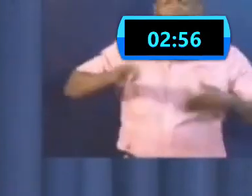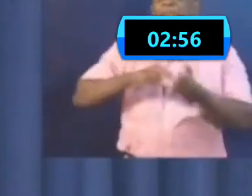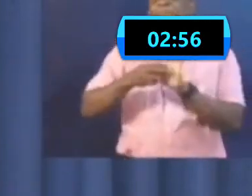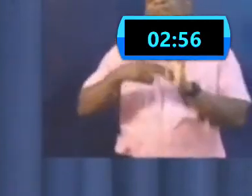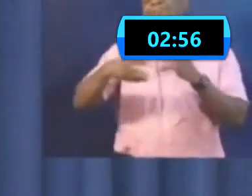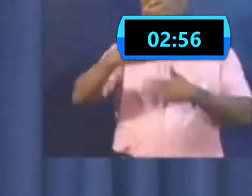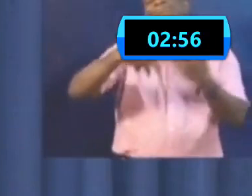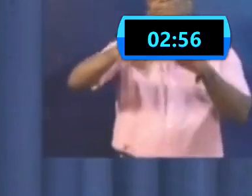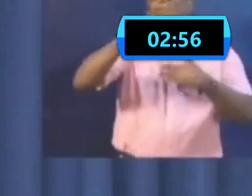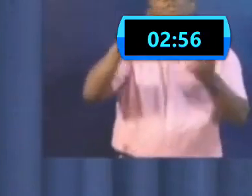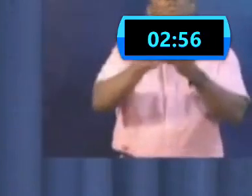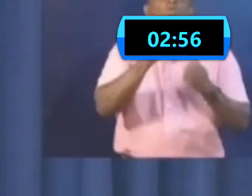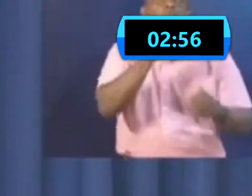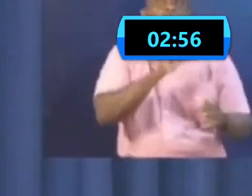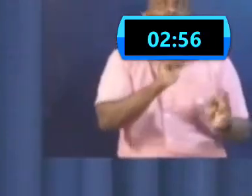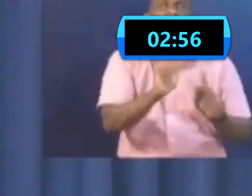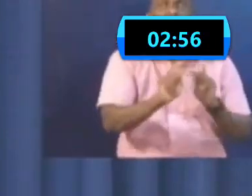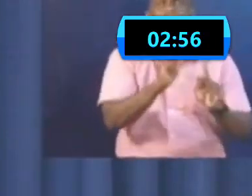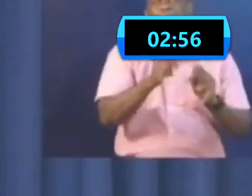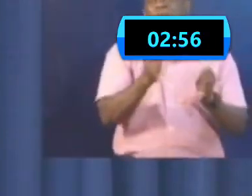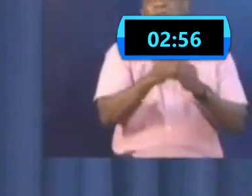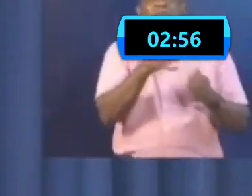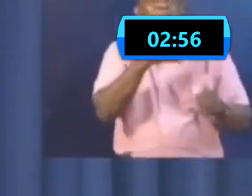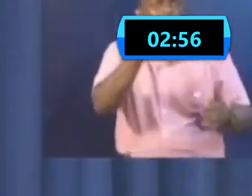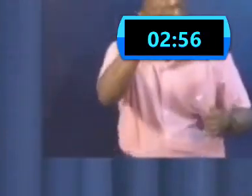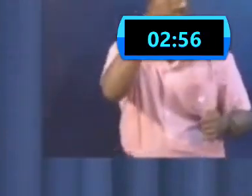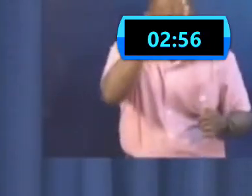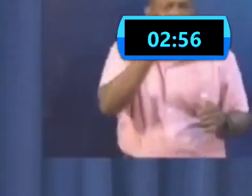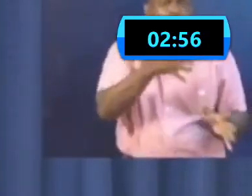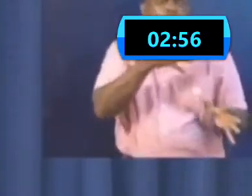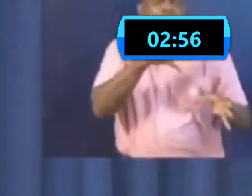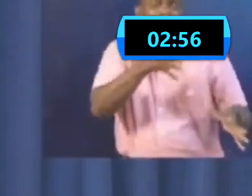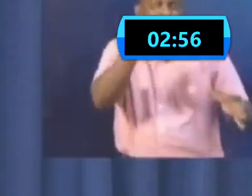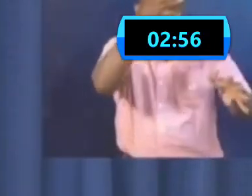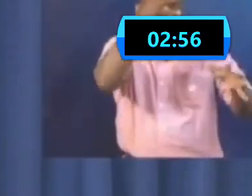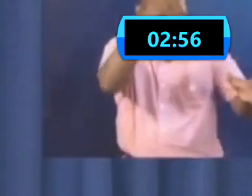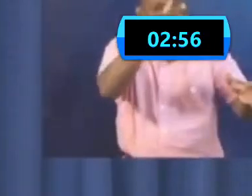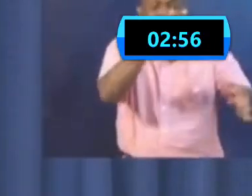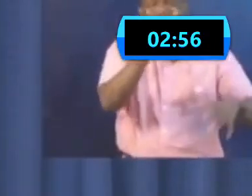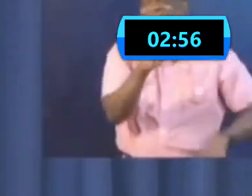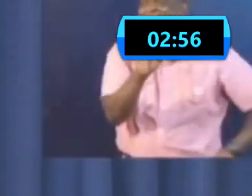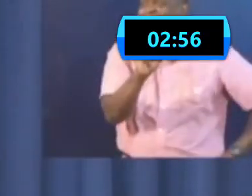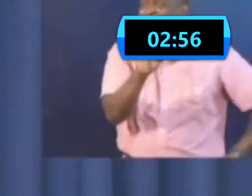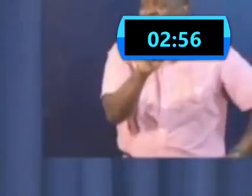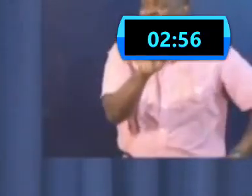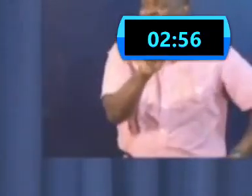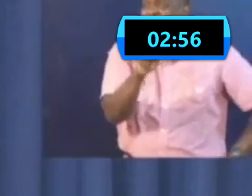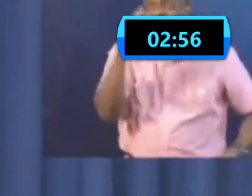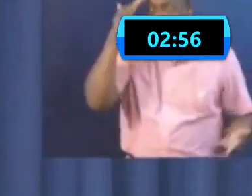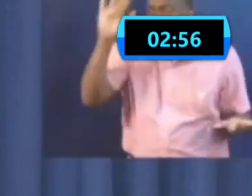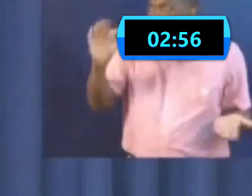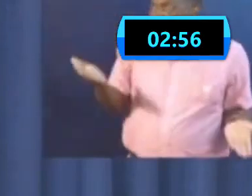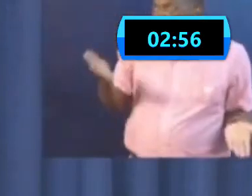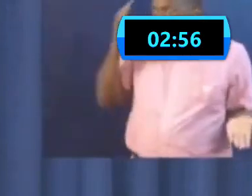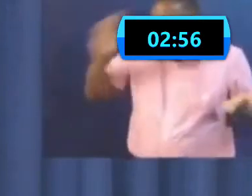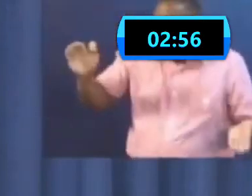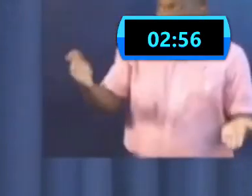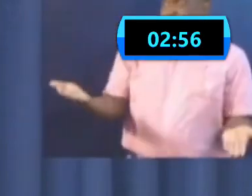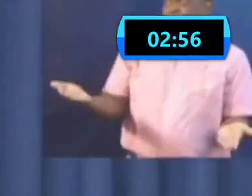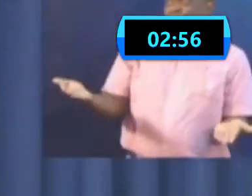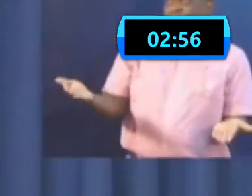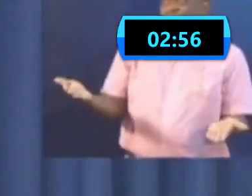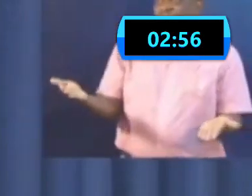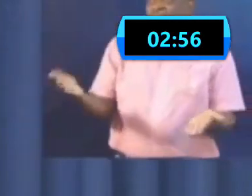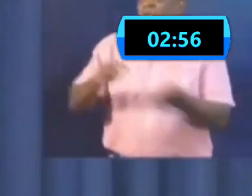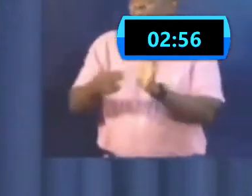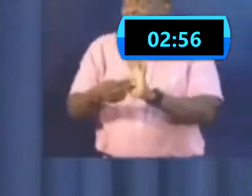and if you are in fact a person out and about because you don't know that you are asymptomatic or not asymptomatic and you